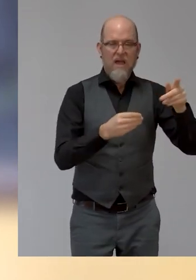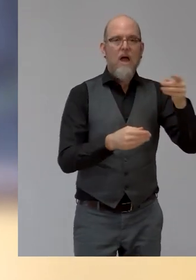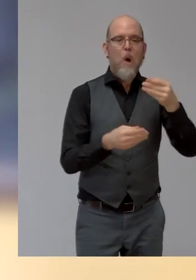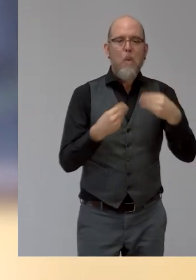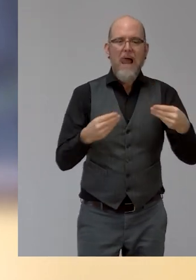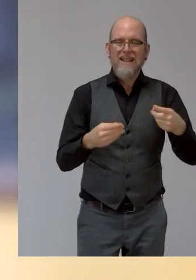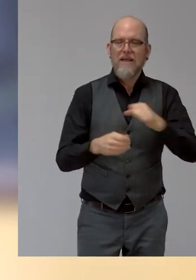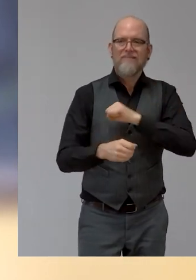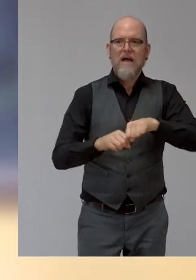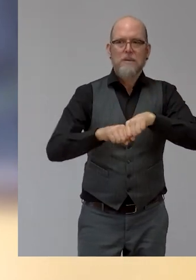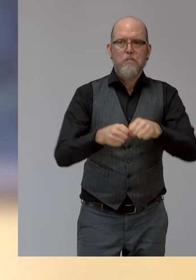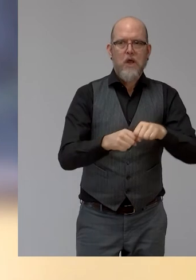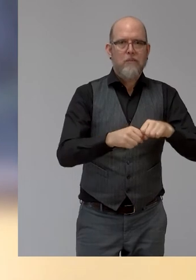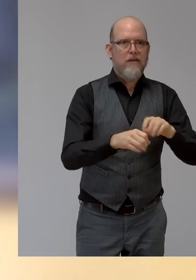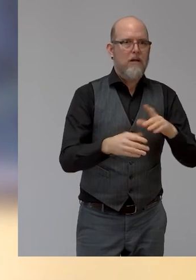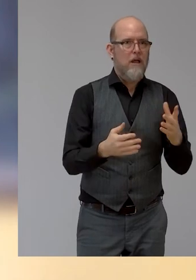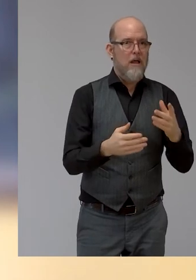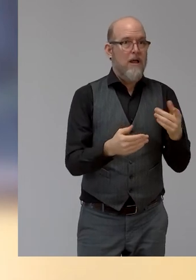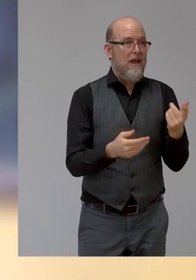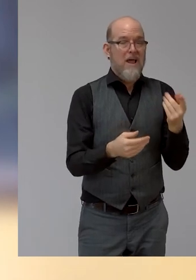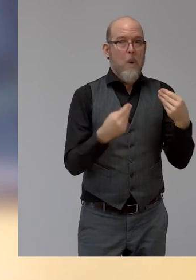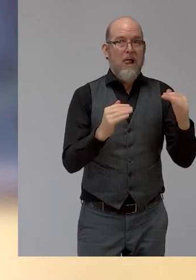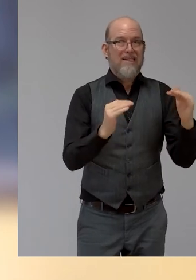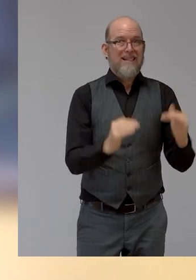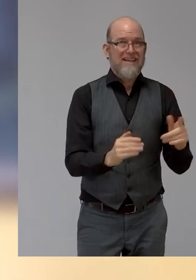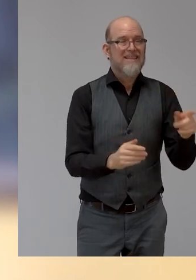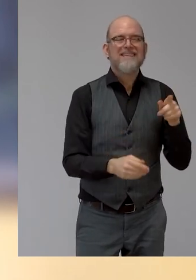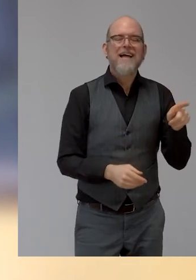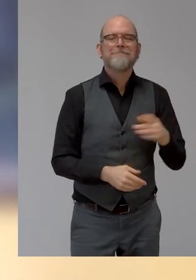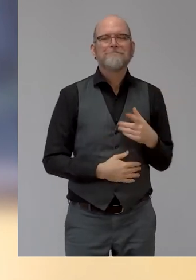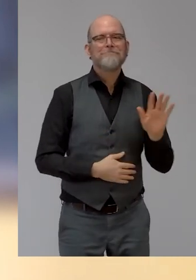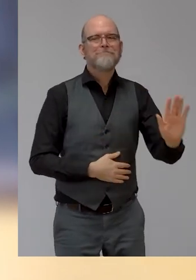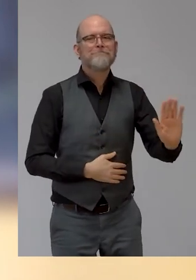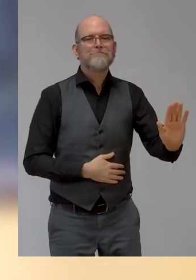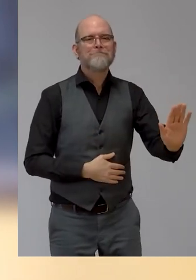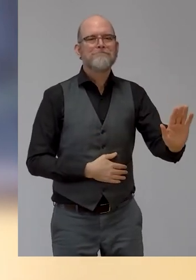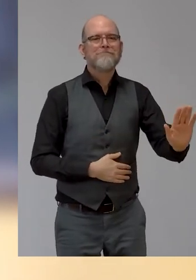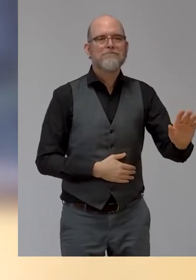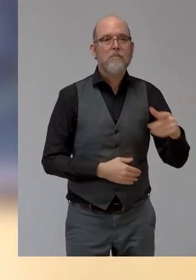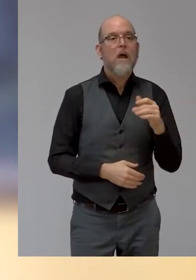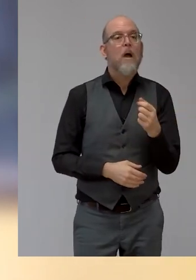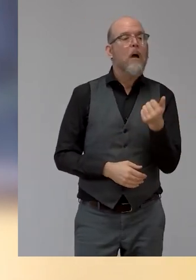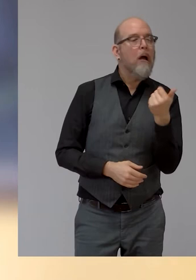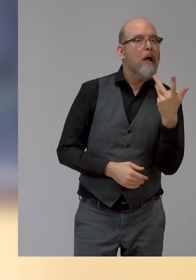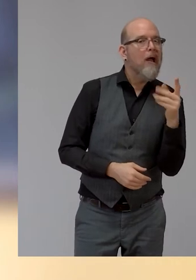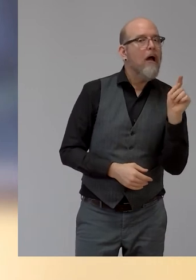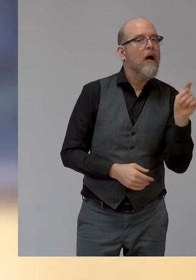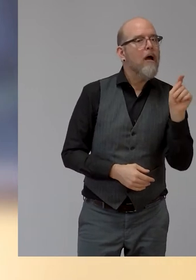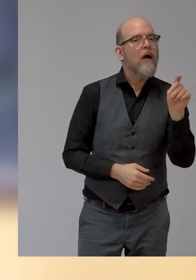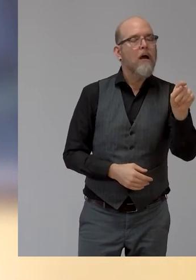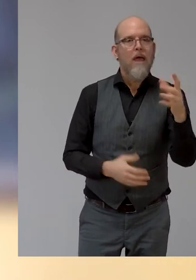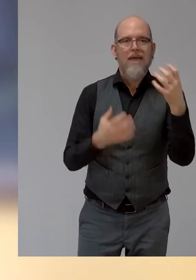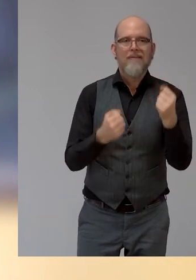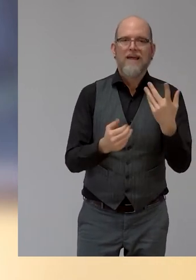in cost. They're cheap in quality as well. So sometimes by trying to oversell a technology,